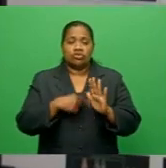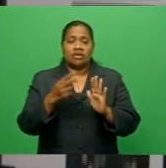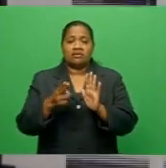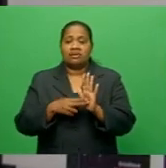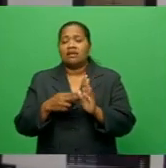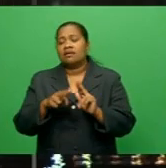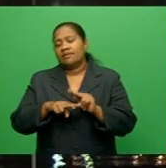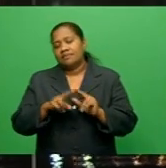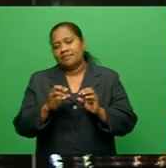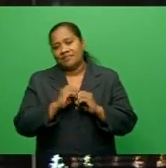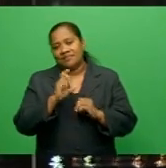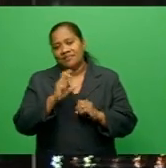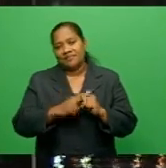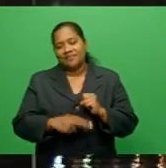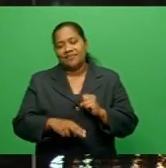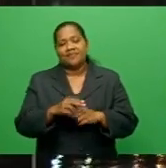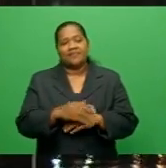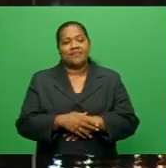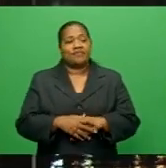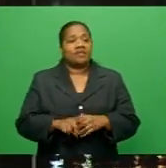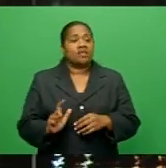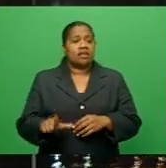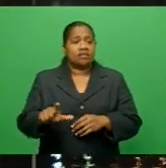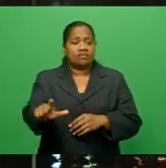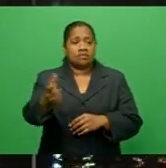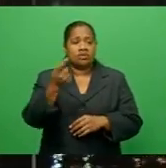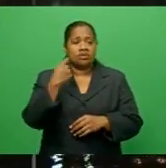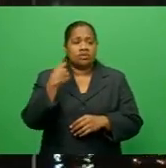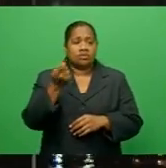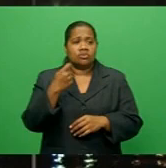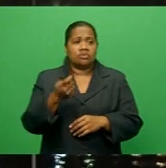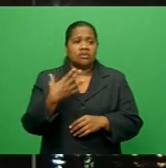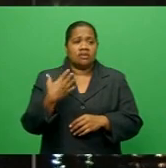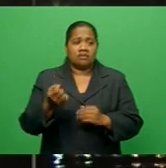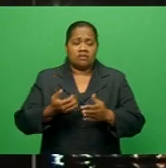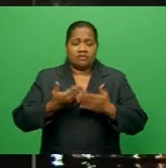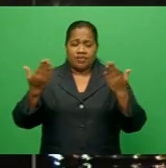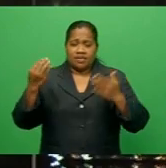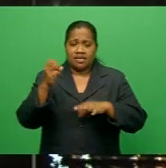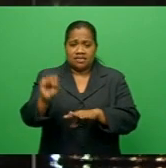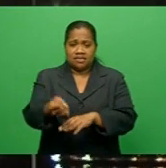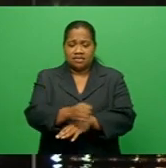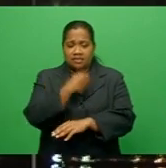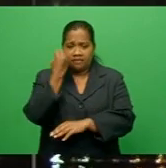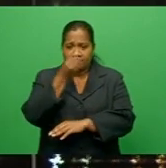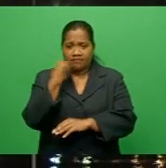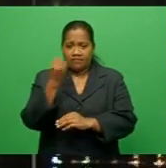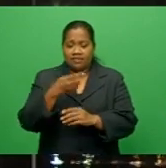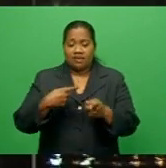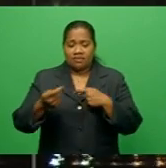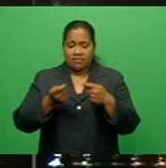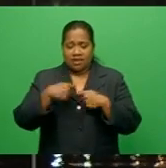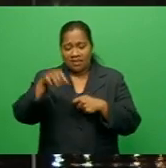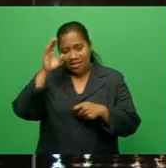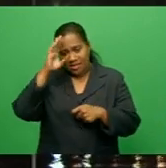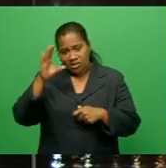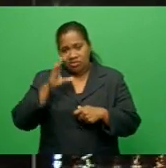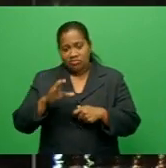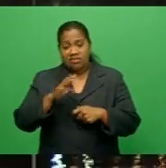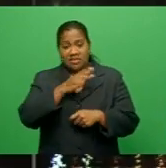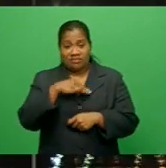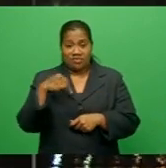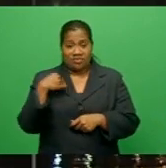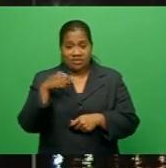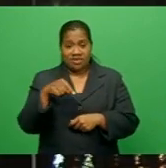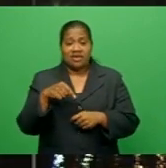FBC News. Lombasa will soon boast the biggest seafood market in the country. The Ministry of Local Government plans to build a big